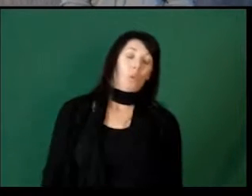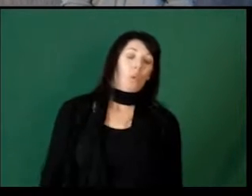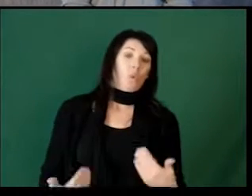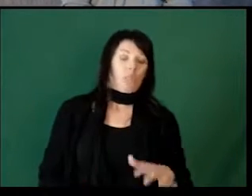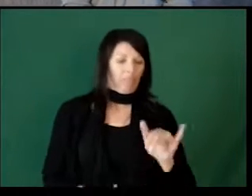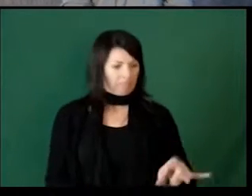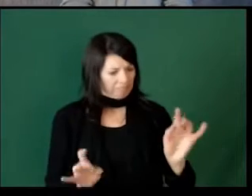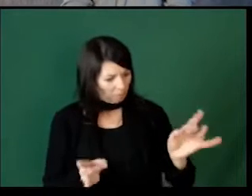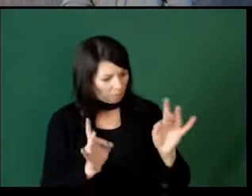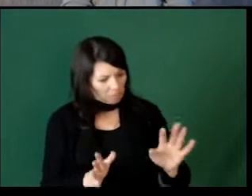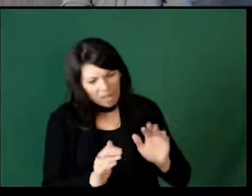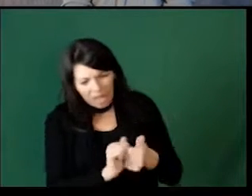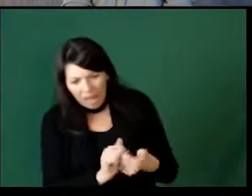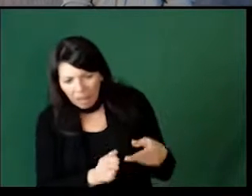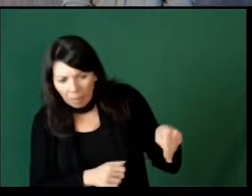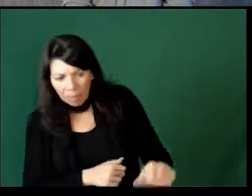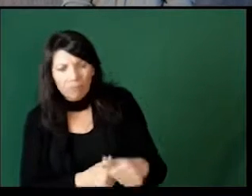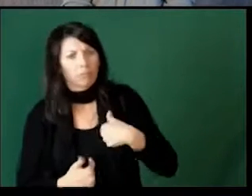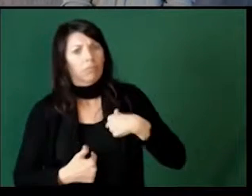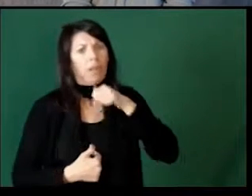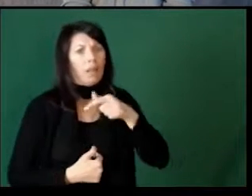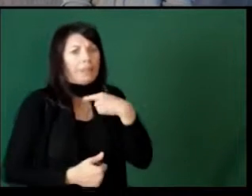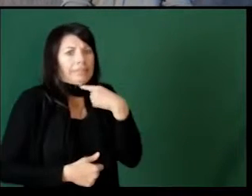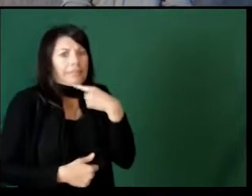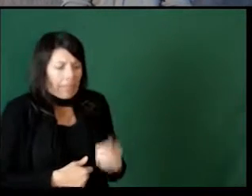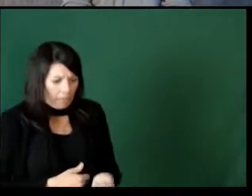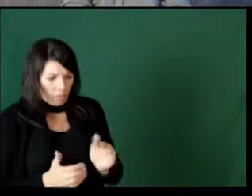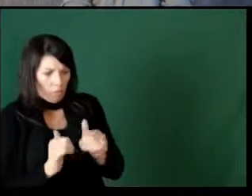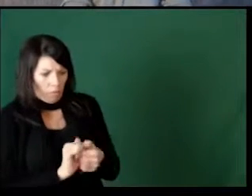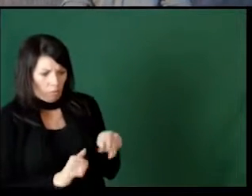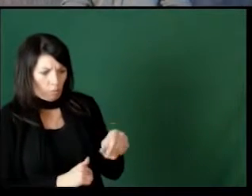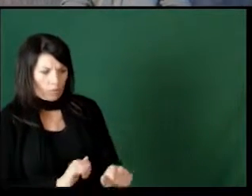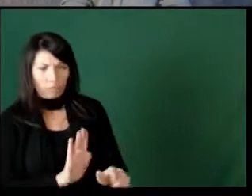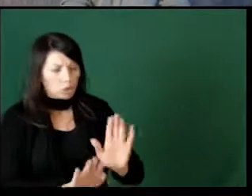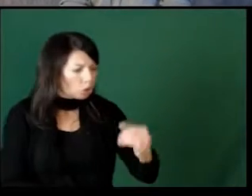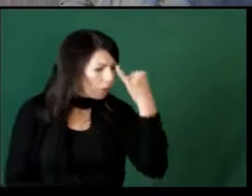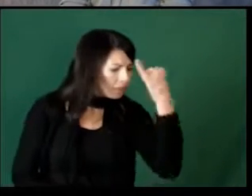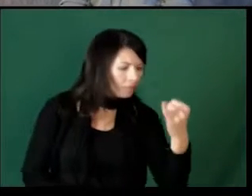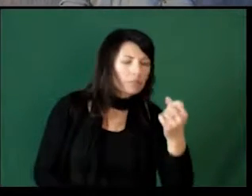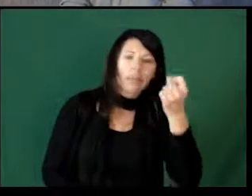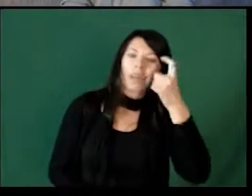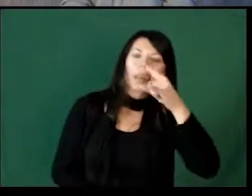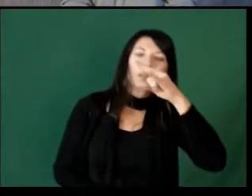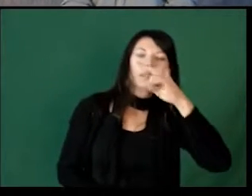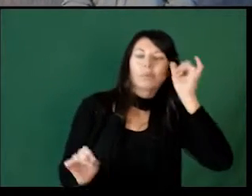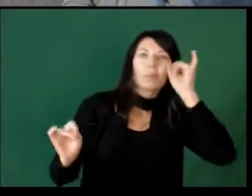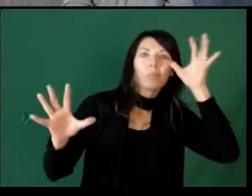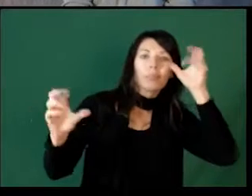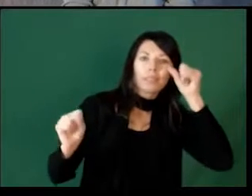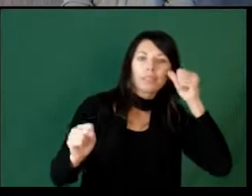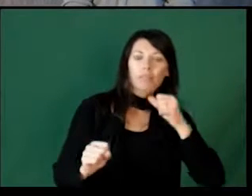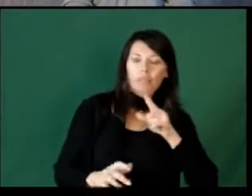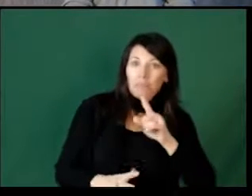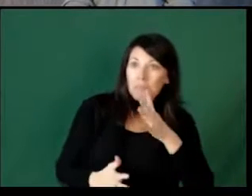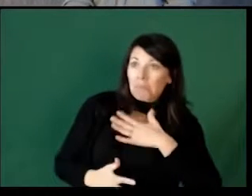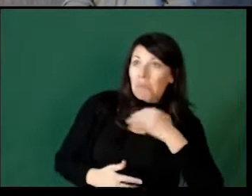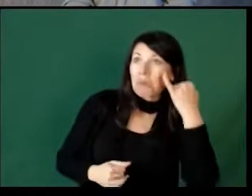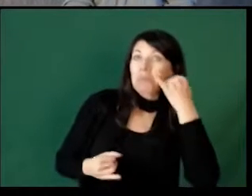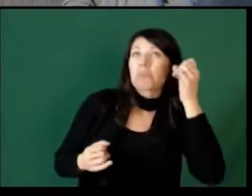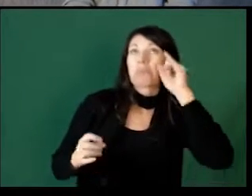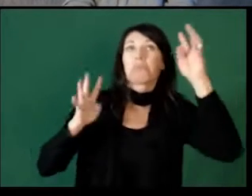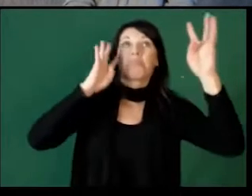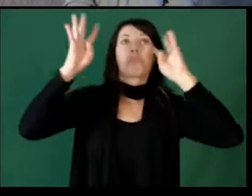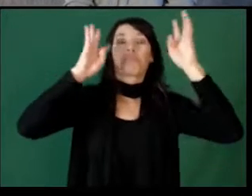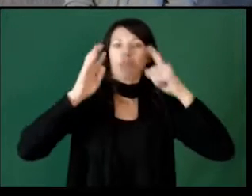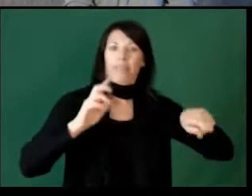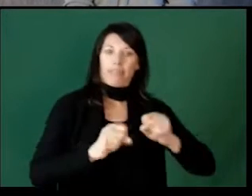window. What a drag. I wonder how you're going to pay for that. Not me telling you. What are your ideas? Kids are amazing when you give them that chance. They can